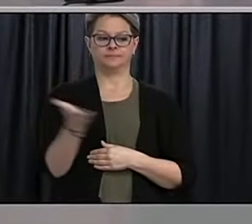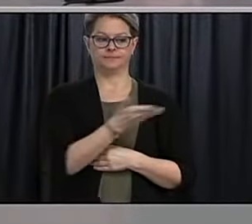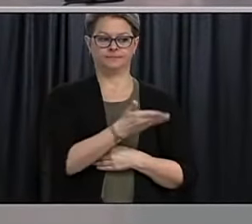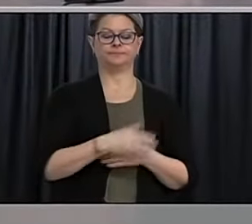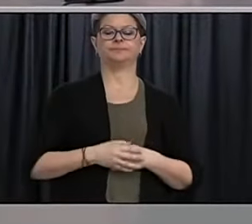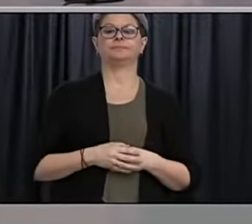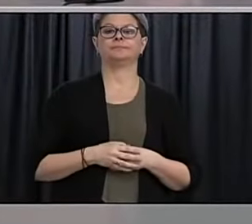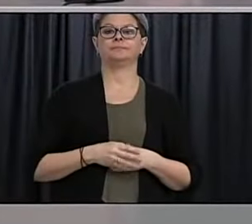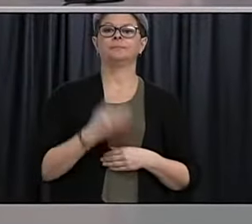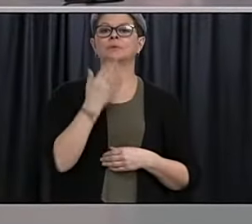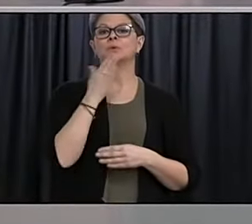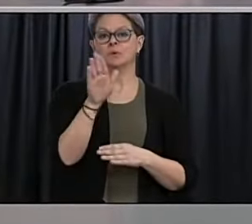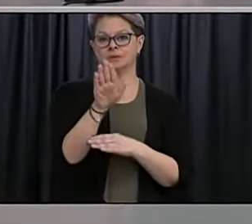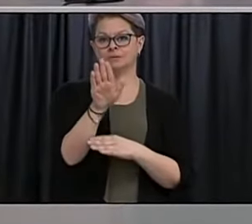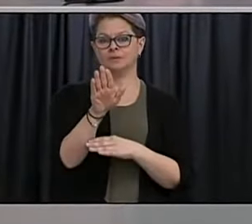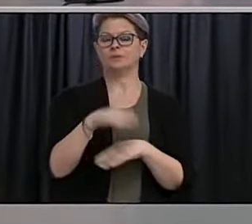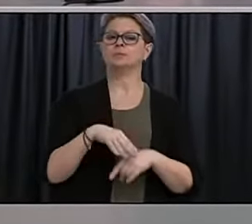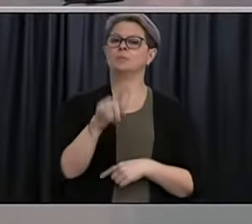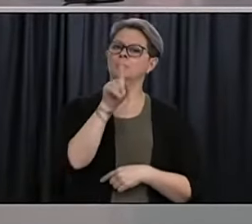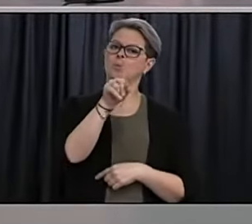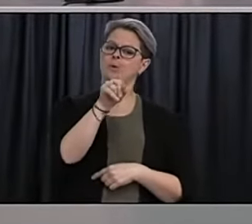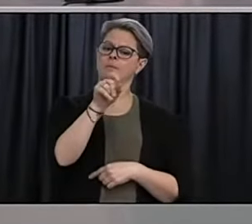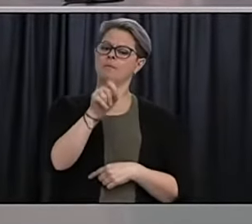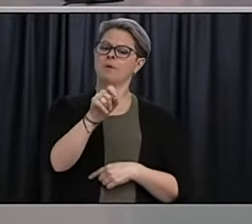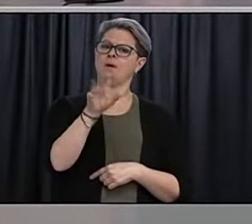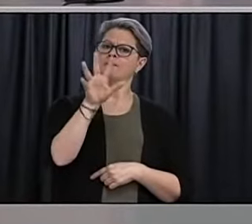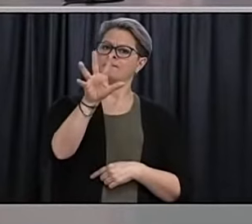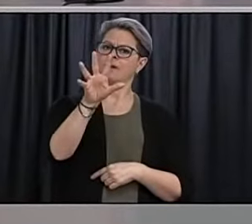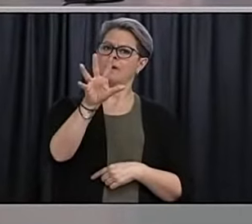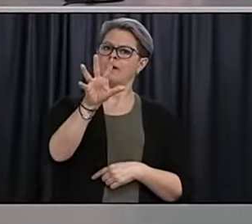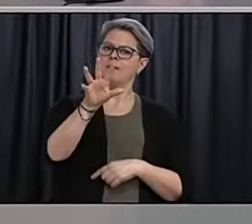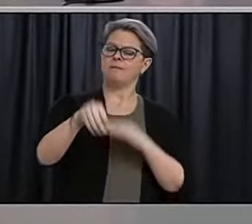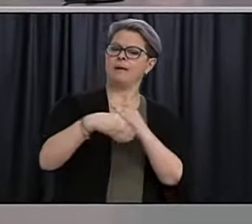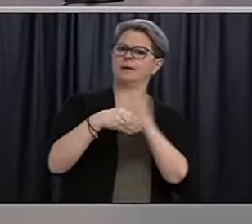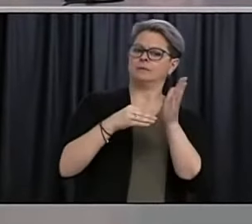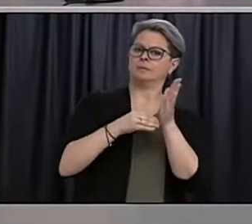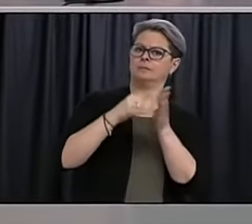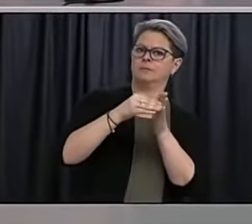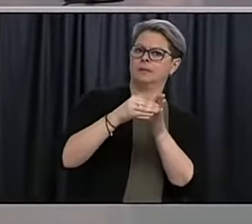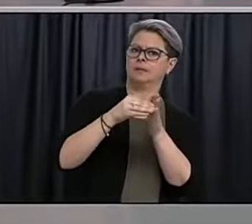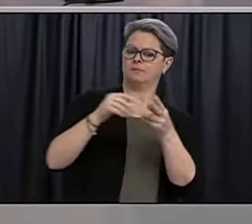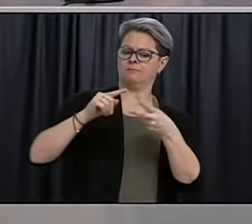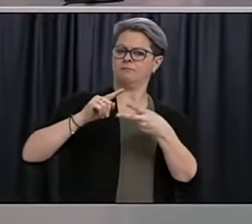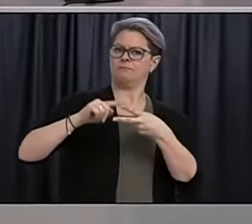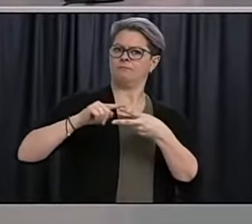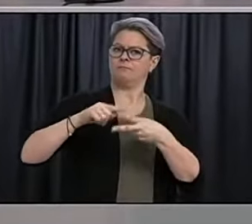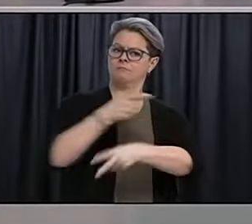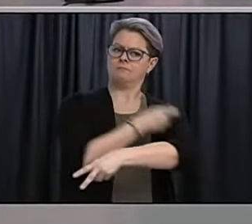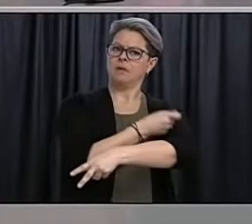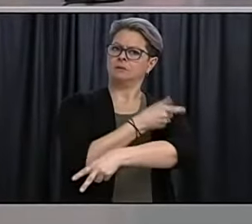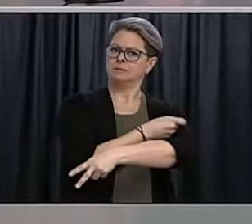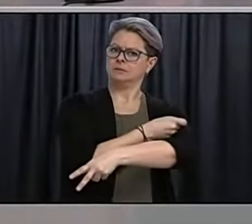afternoon. What does 1.5 million additional nationally Pfizer vaccines mean for Newfoundland and Labrador?